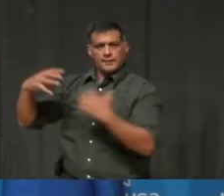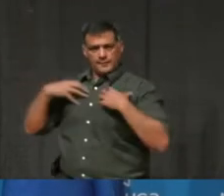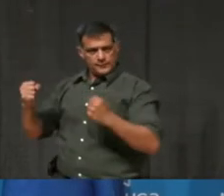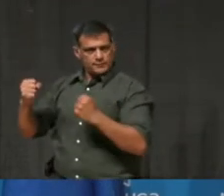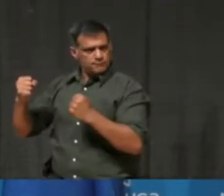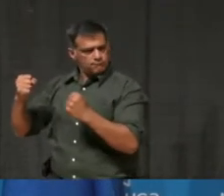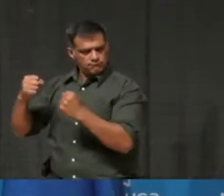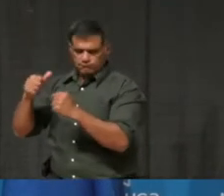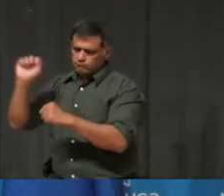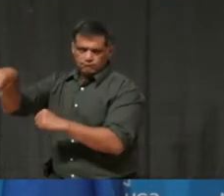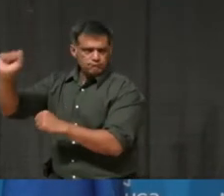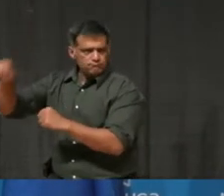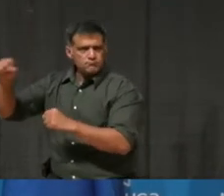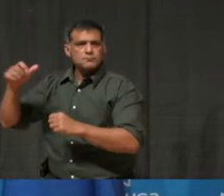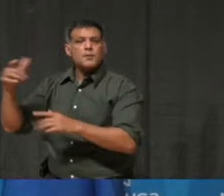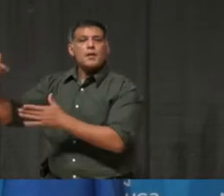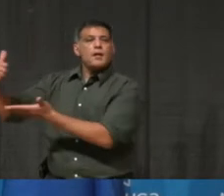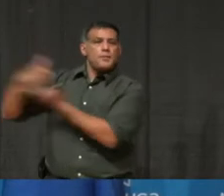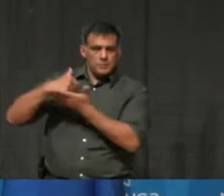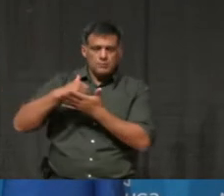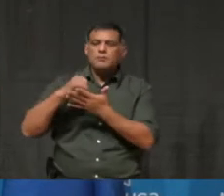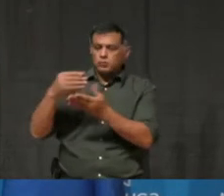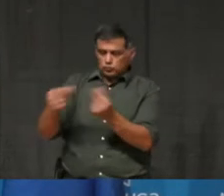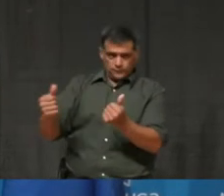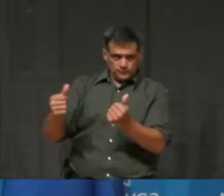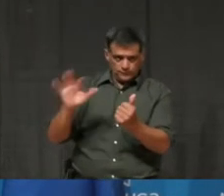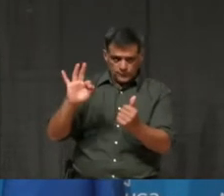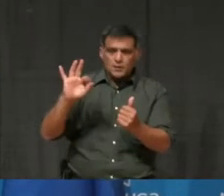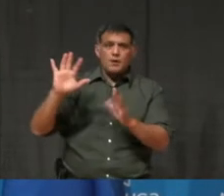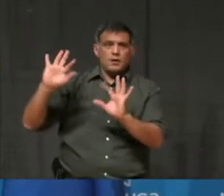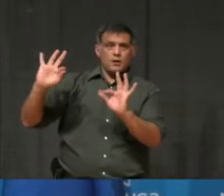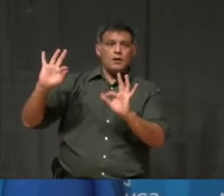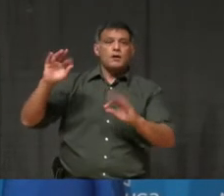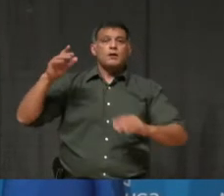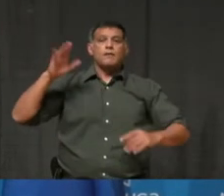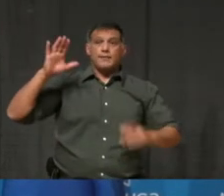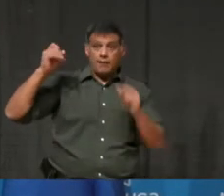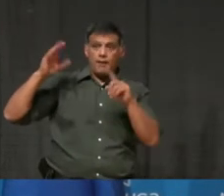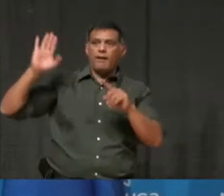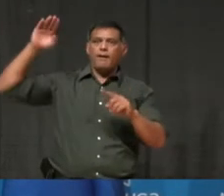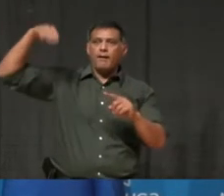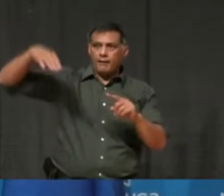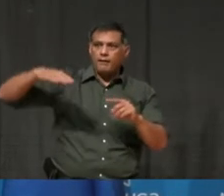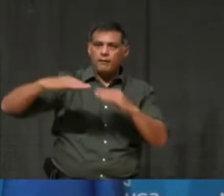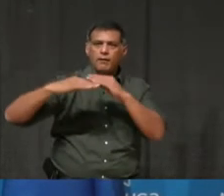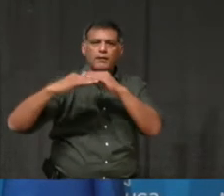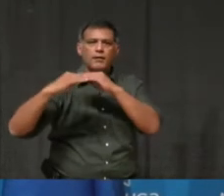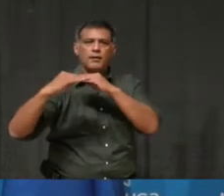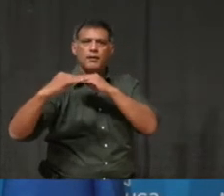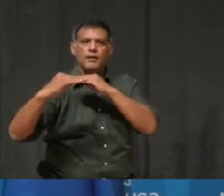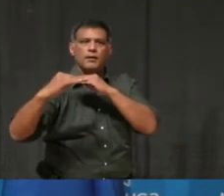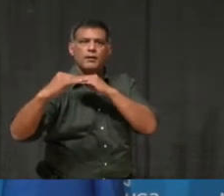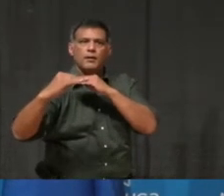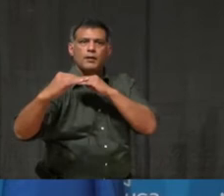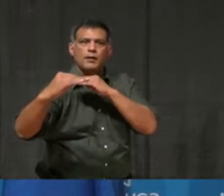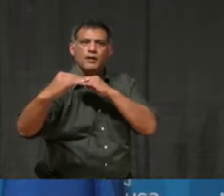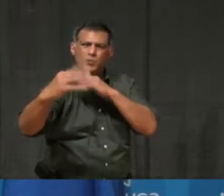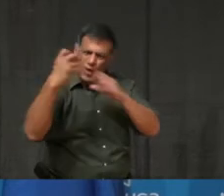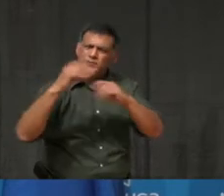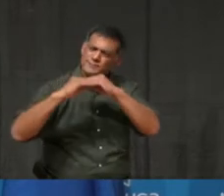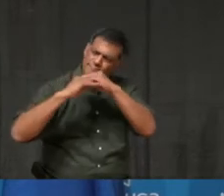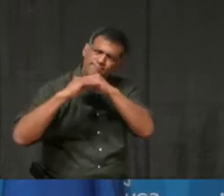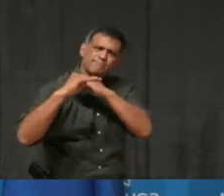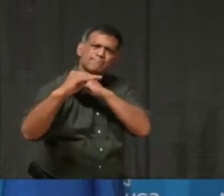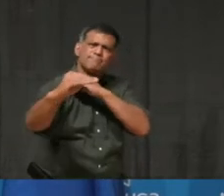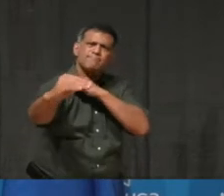solution and flatten this curve together. We will do whatever it takes to keep our staff, our customers